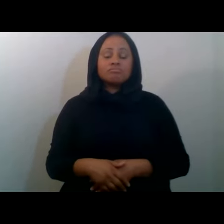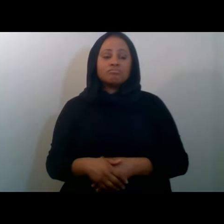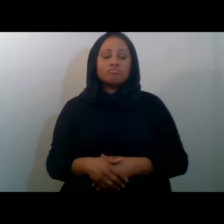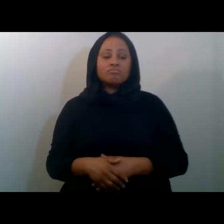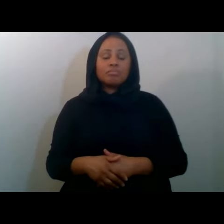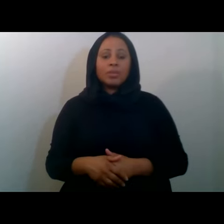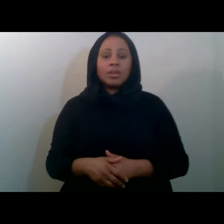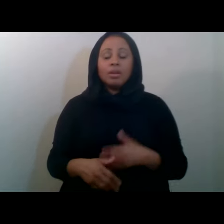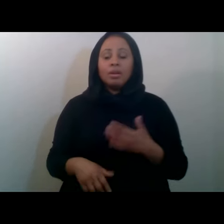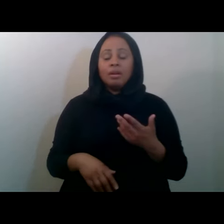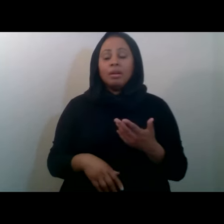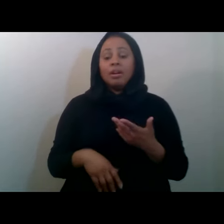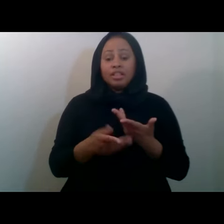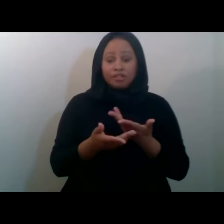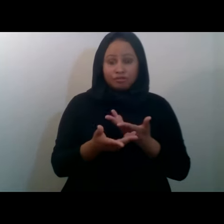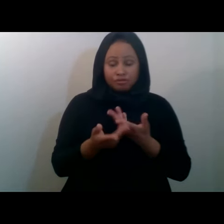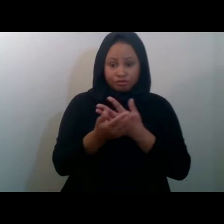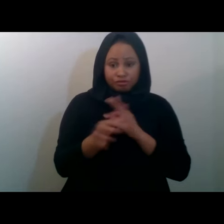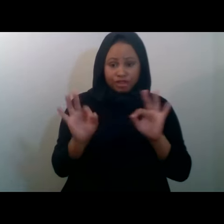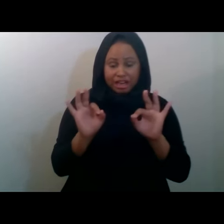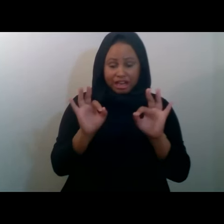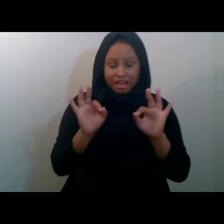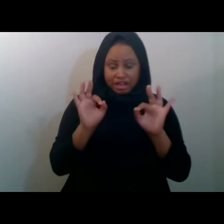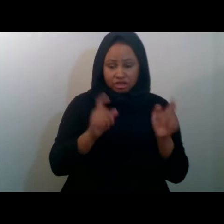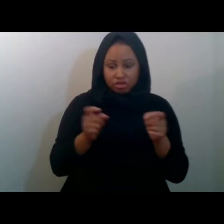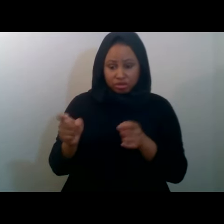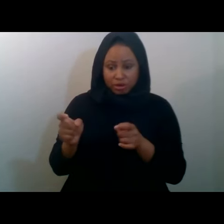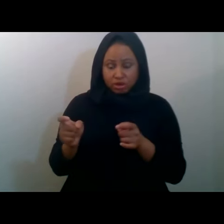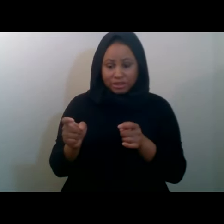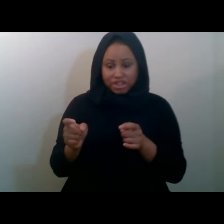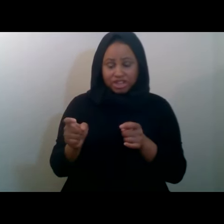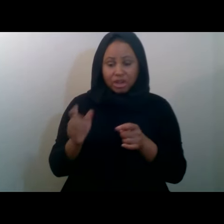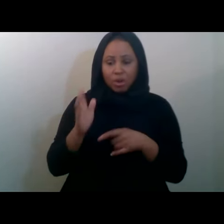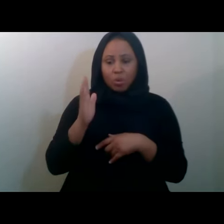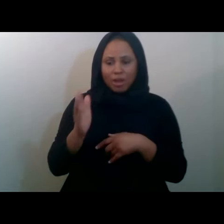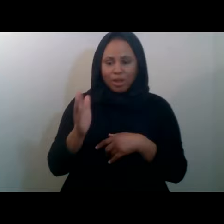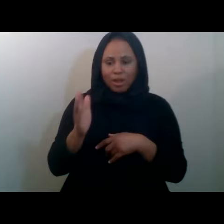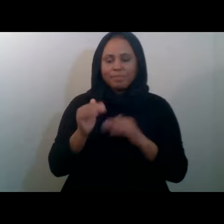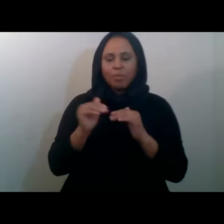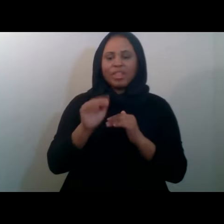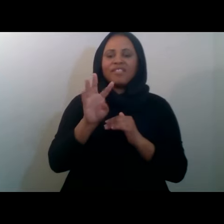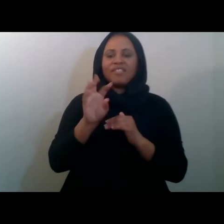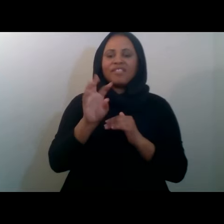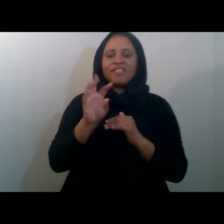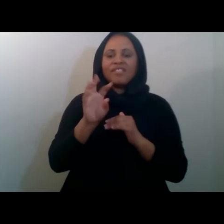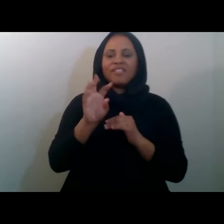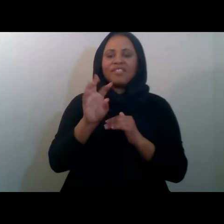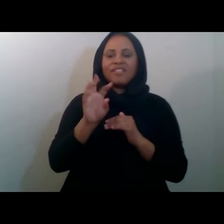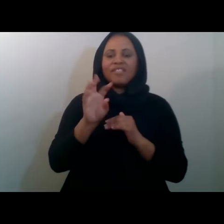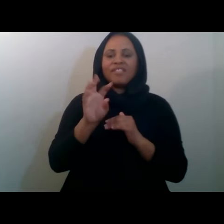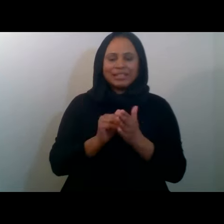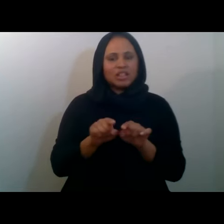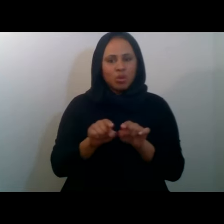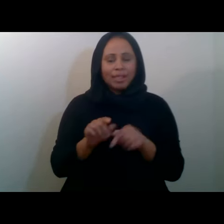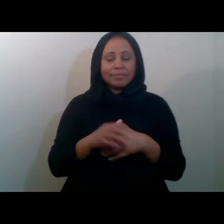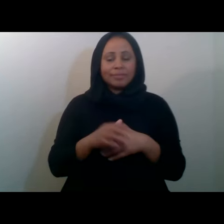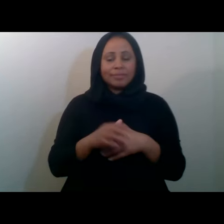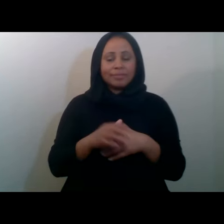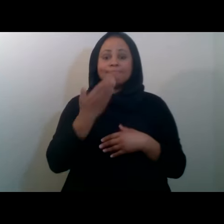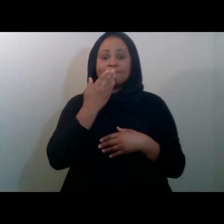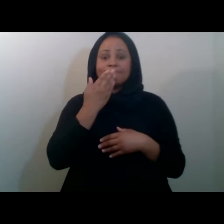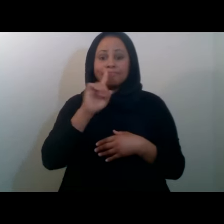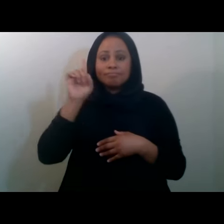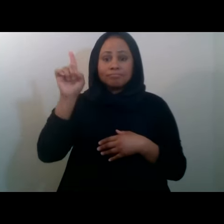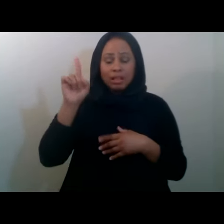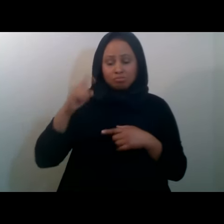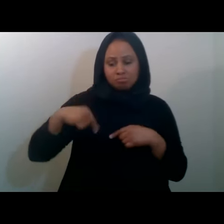distribution, that will cross $40,000 as well. So, alhamdulillah, and since the COVID crisis, we would have